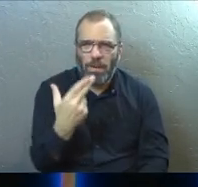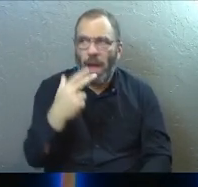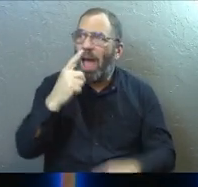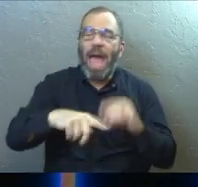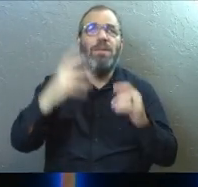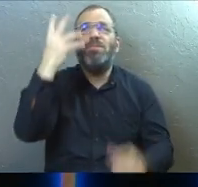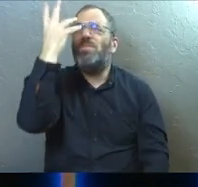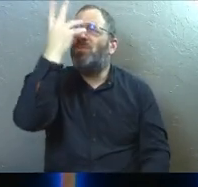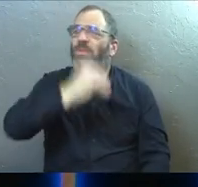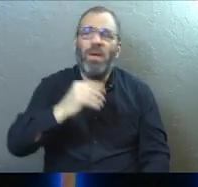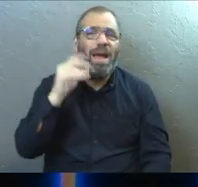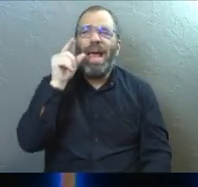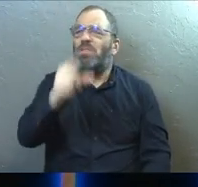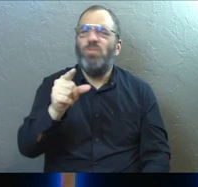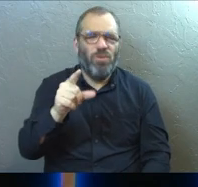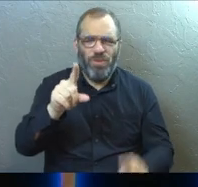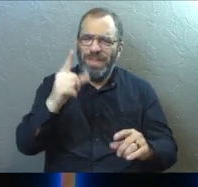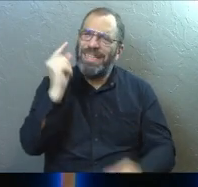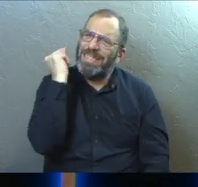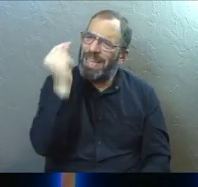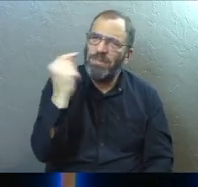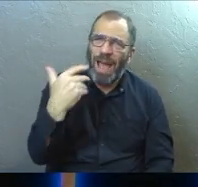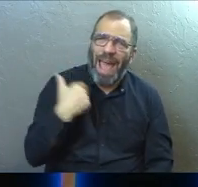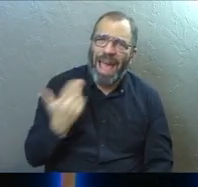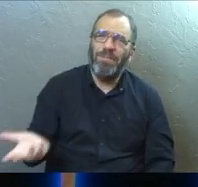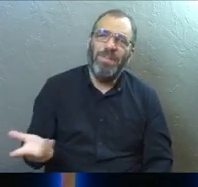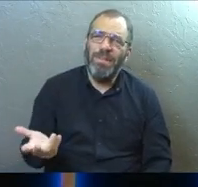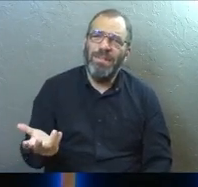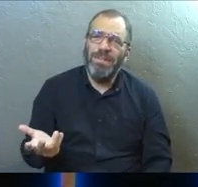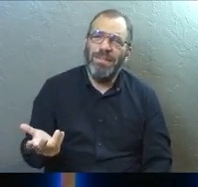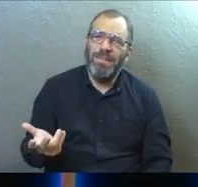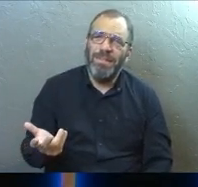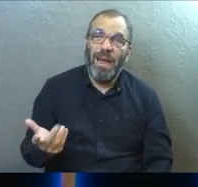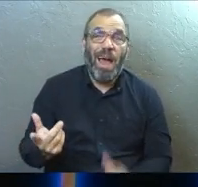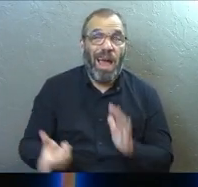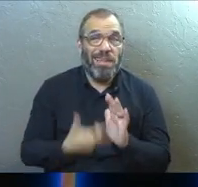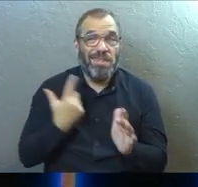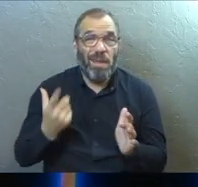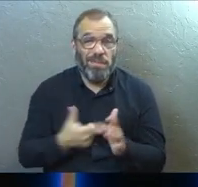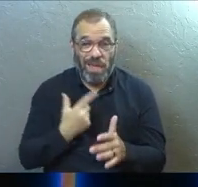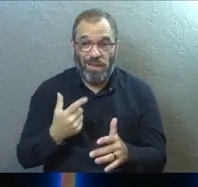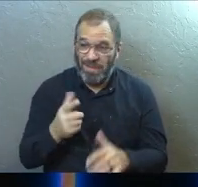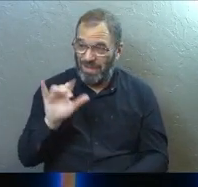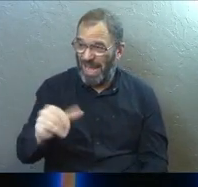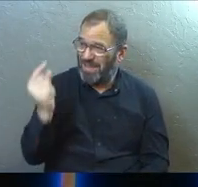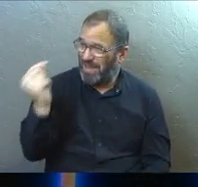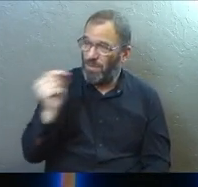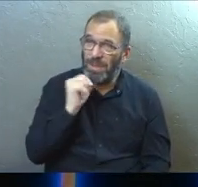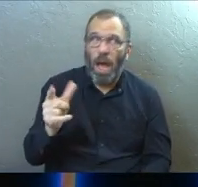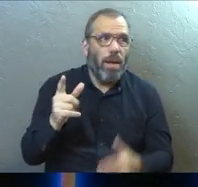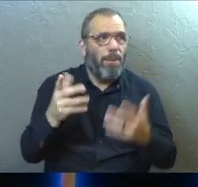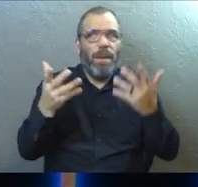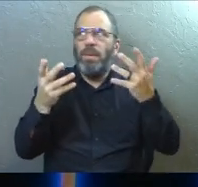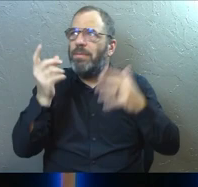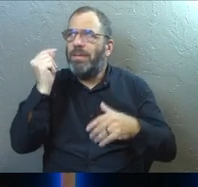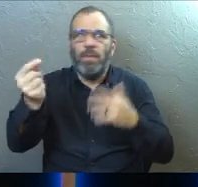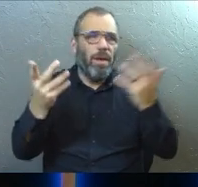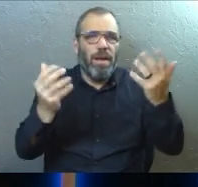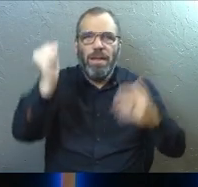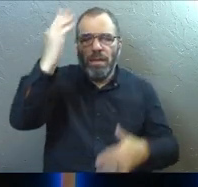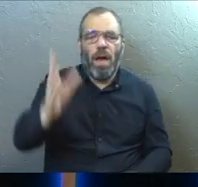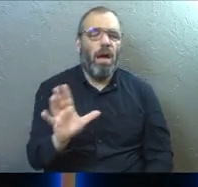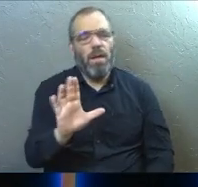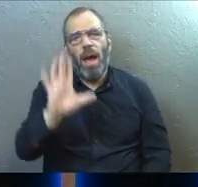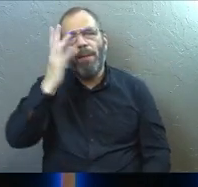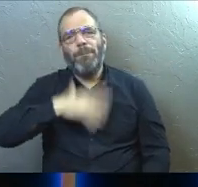and it's a beautiful thing. And you've got a testimony. And sometimes it's not that testimony. Sometimes the testimony is, and then